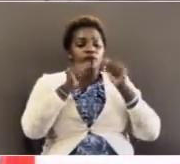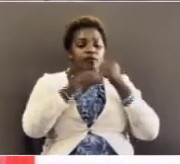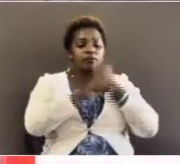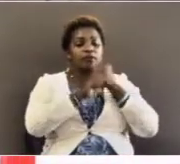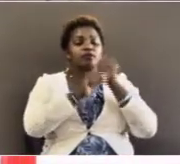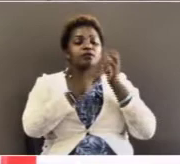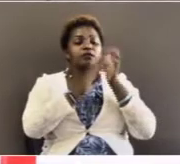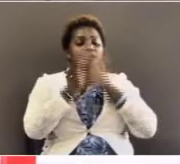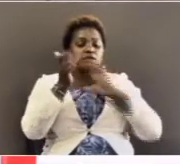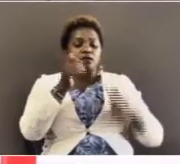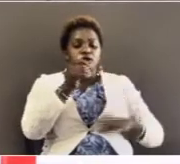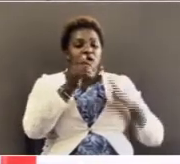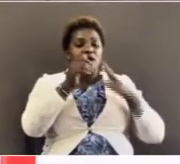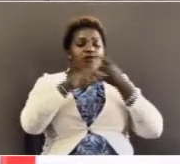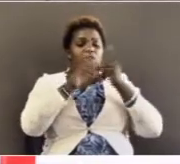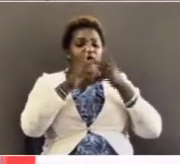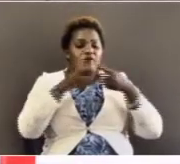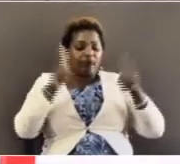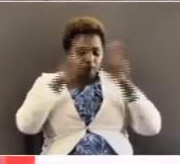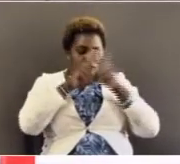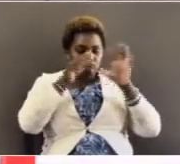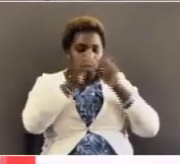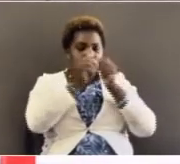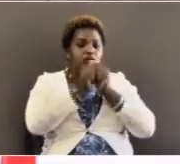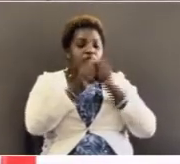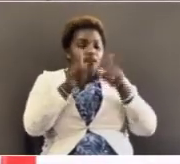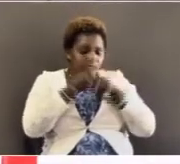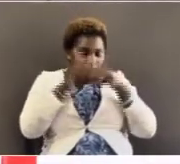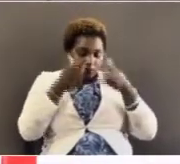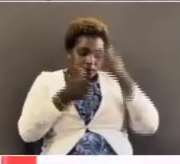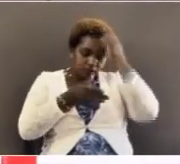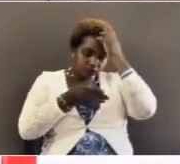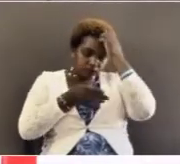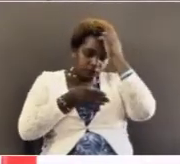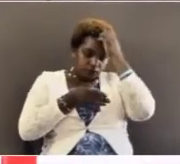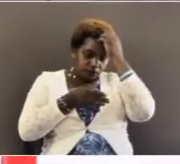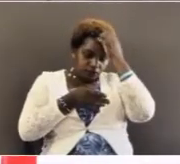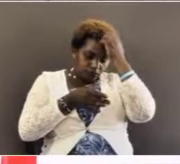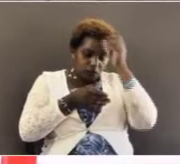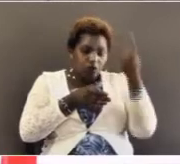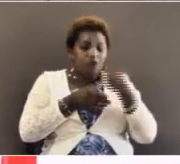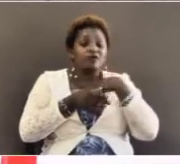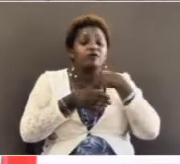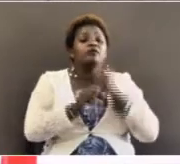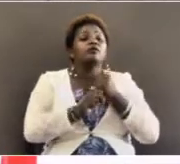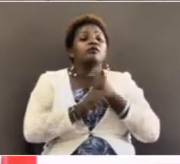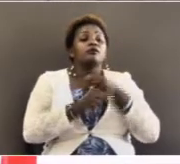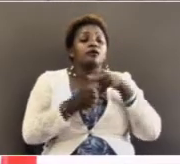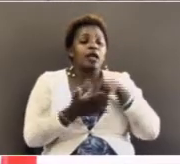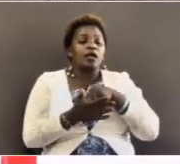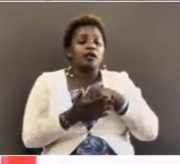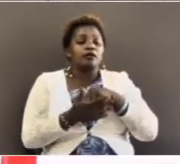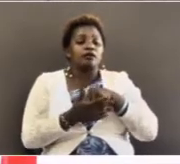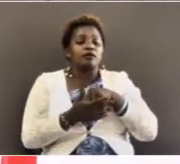make Jesus Christ your valued companion even now all you need to do is to